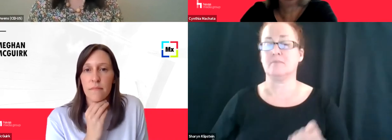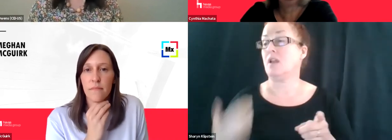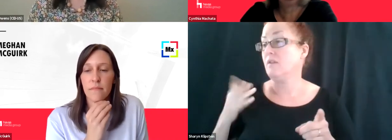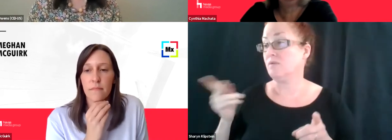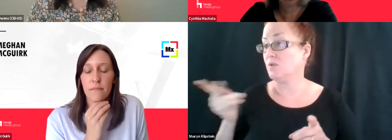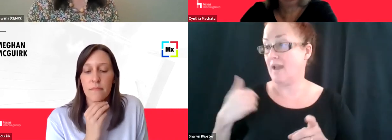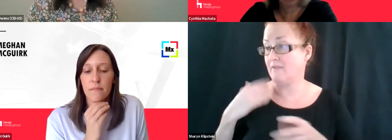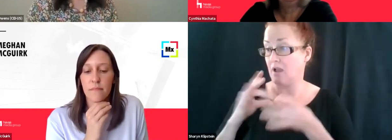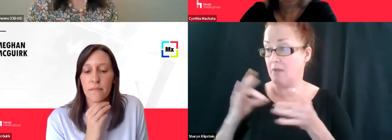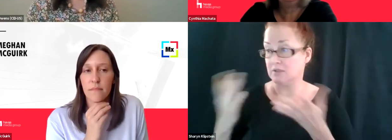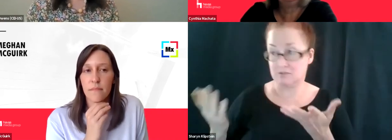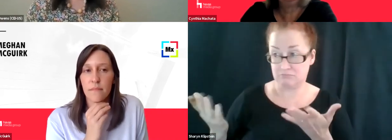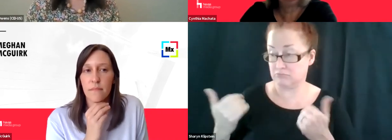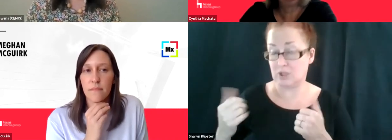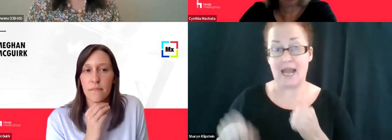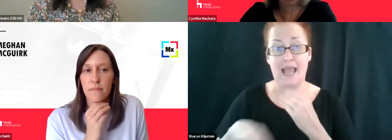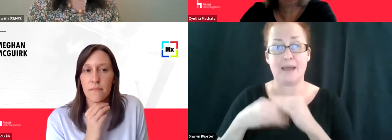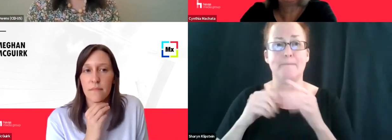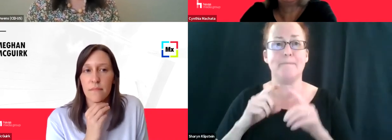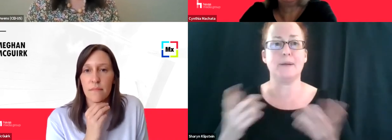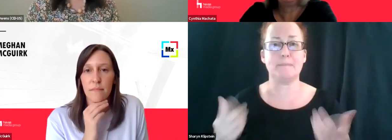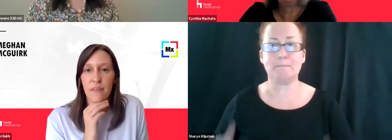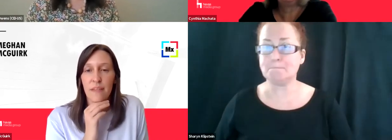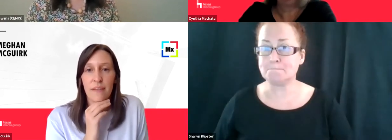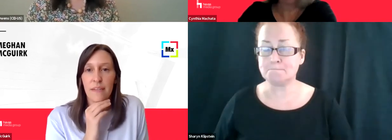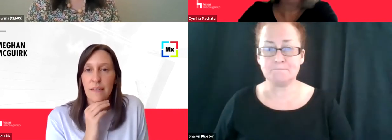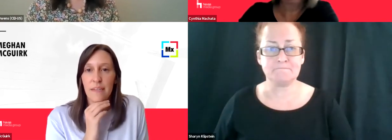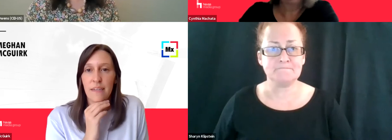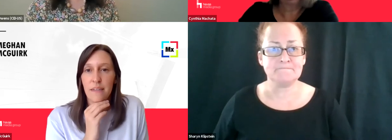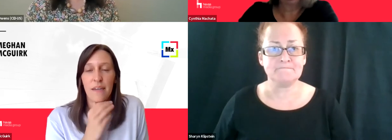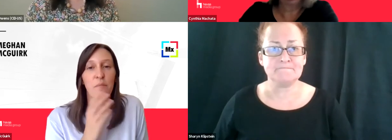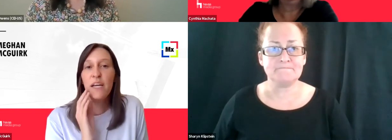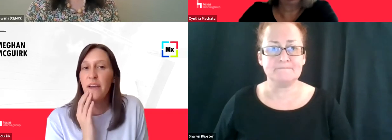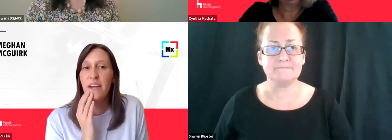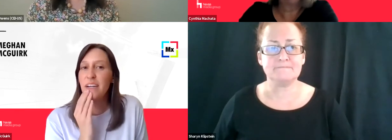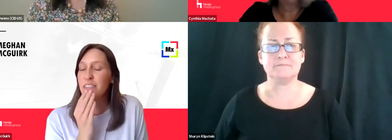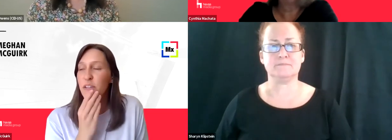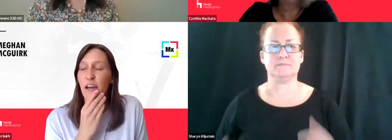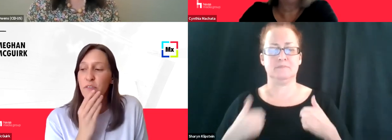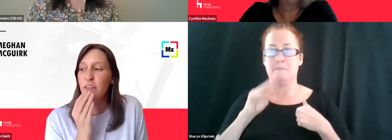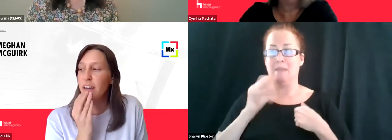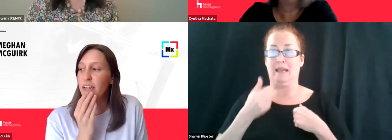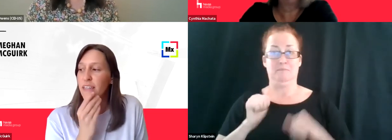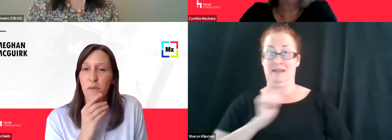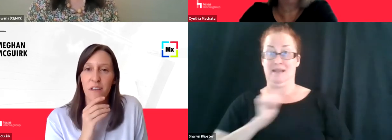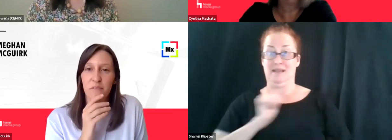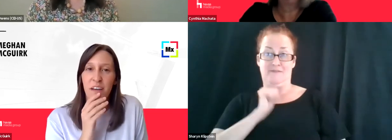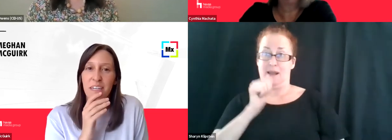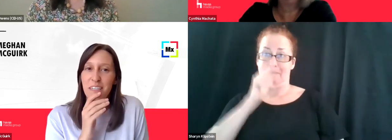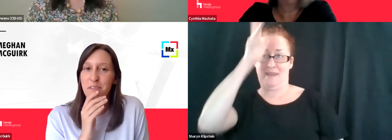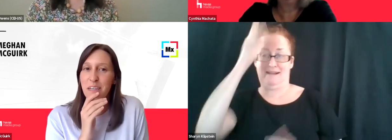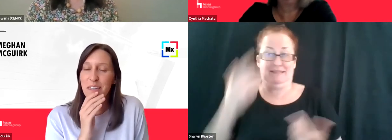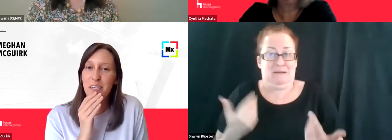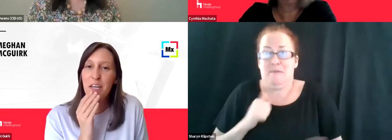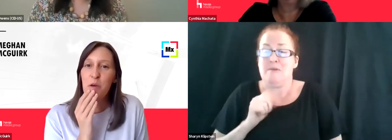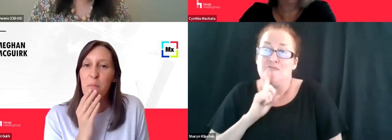on this, please weigh in for sure. I'm not a parent, so I feel like highly unqualified